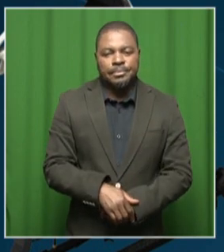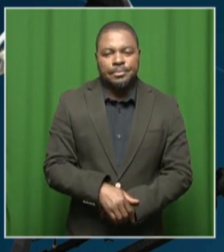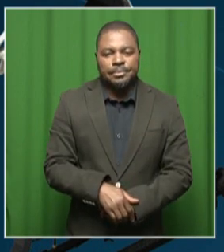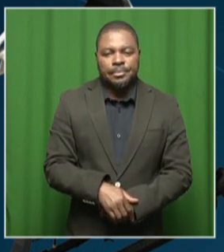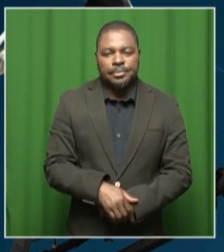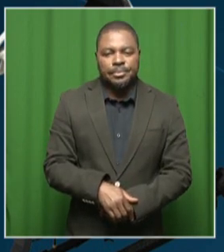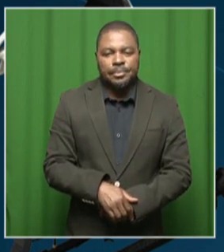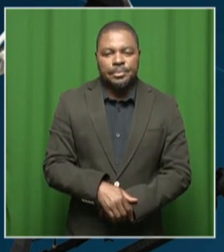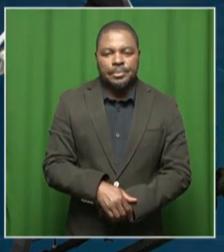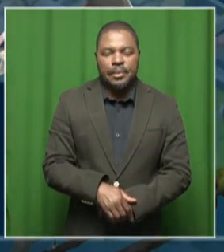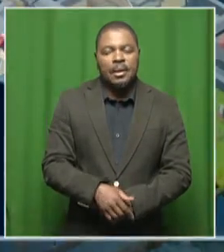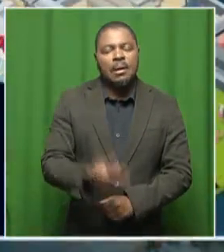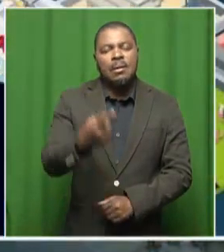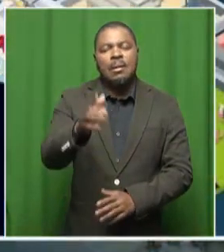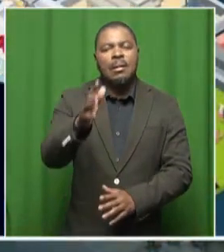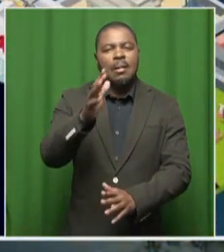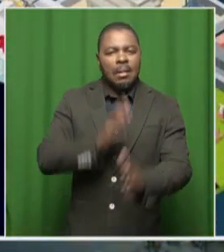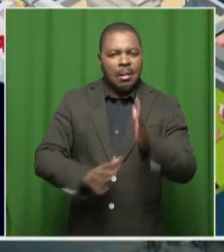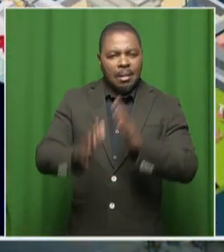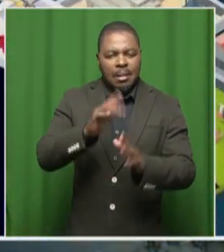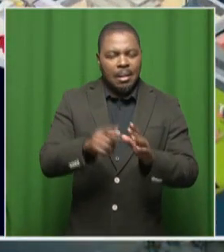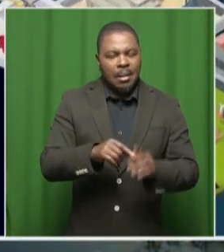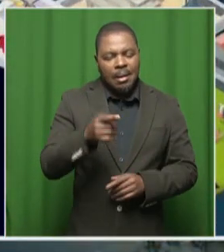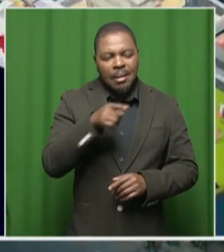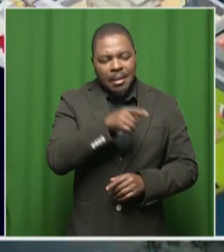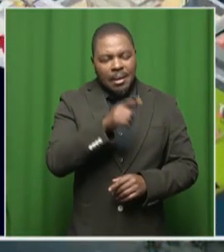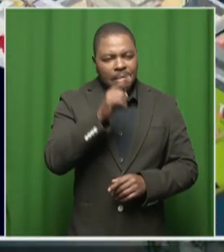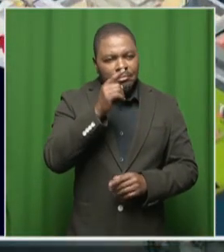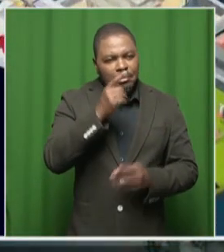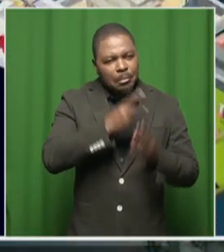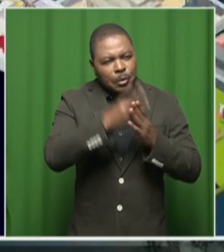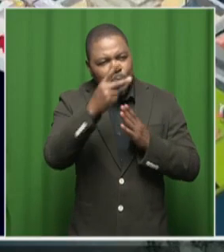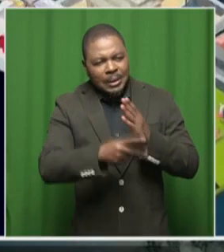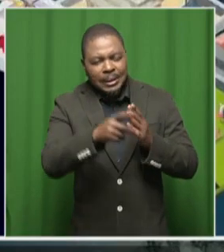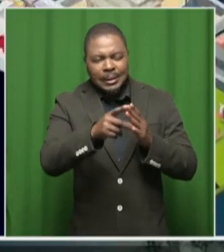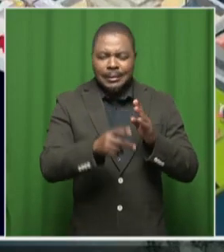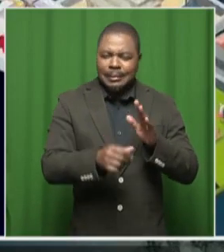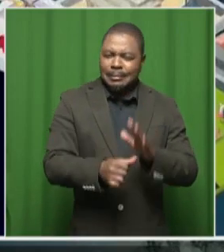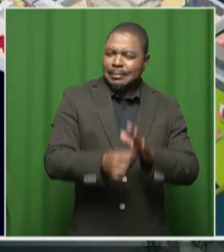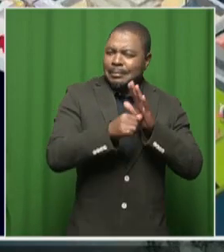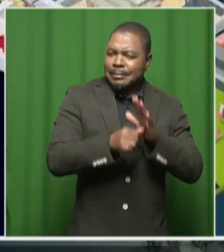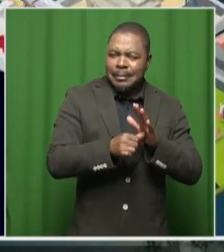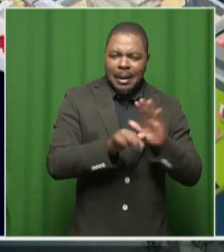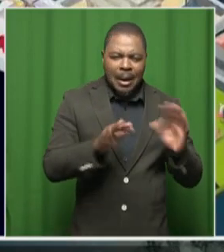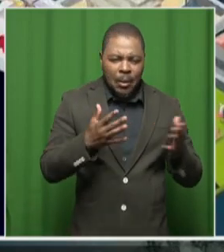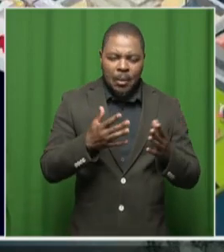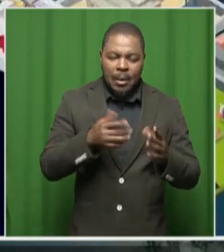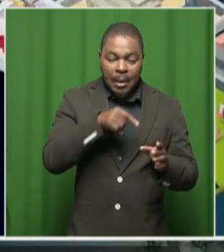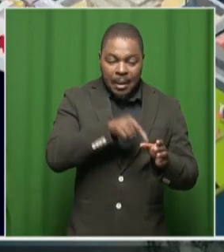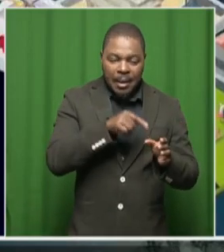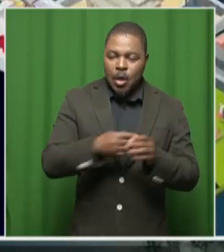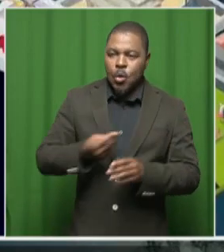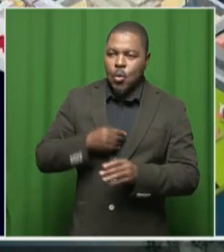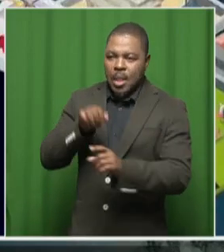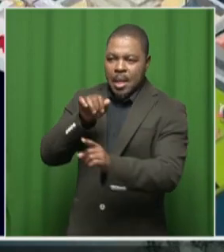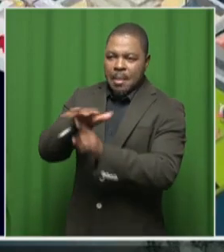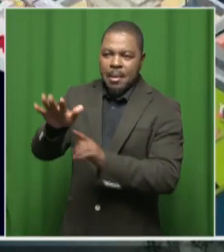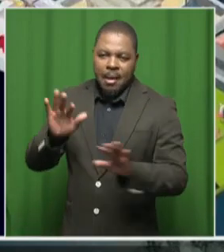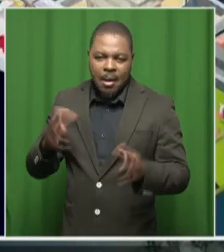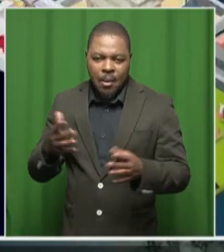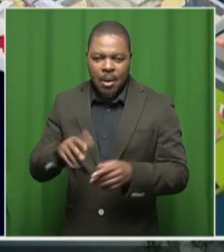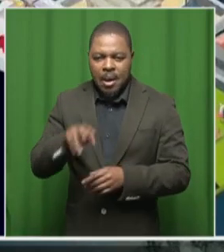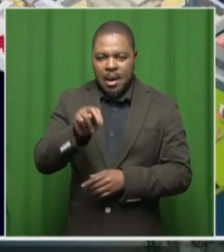And let's now talk about the significance of this initiative. Uh, it's the kind of impact it has on the youth and how it sort of aligns with the